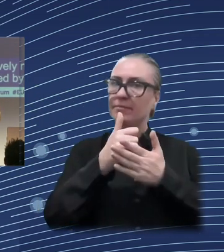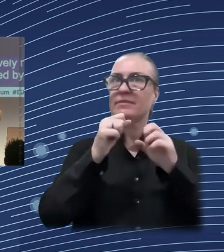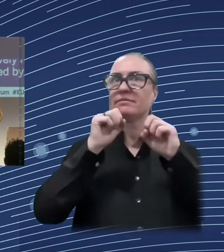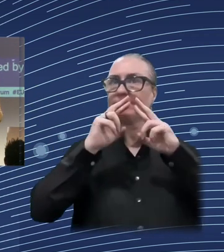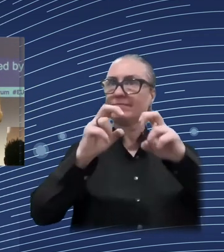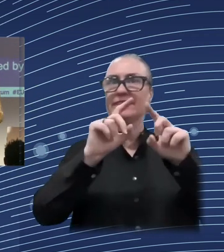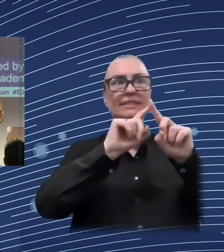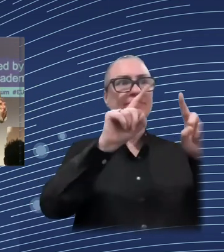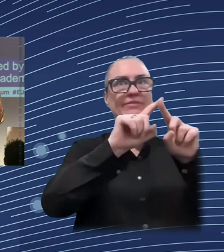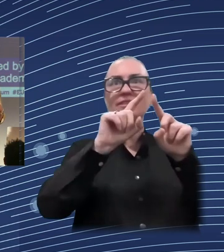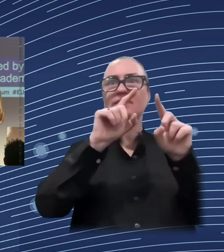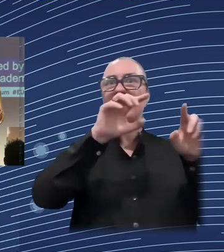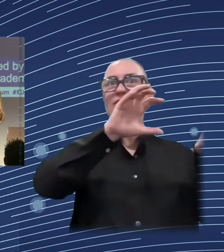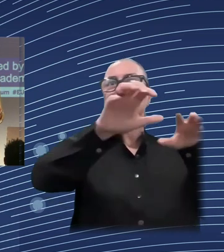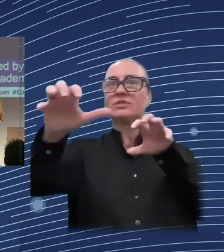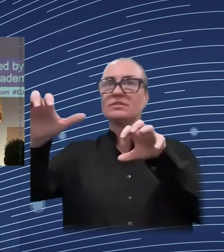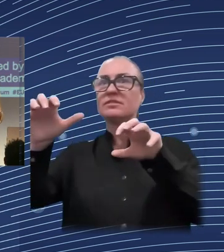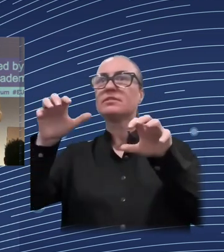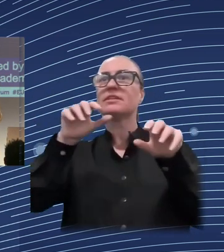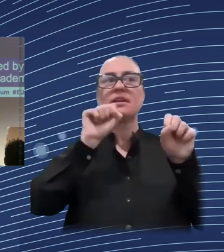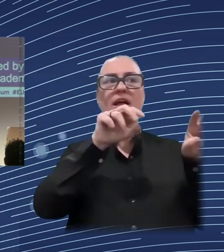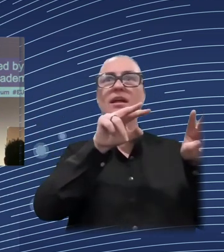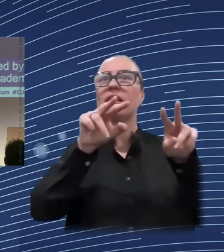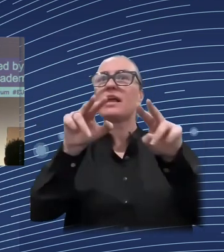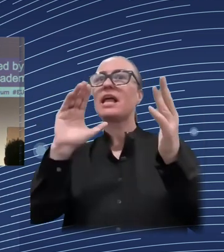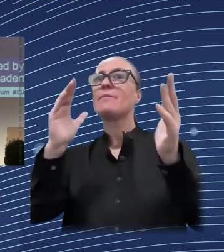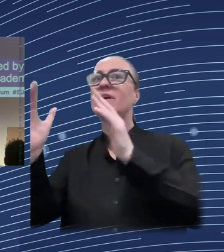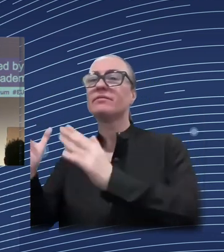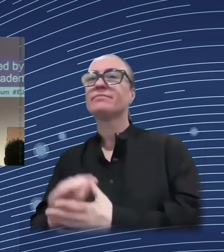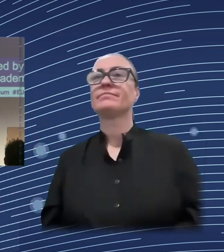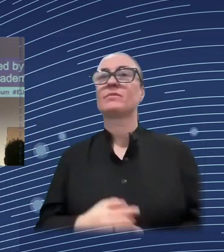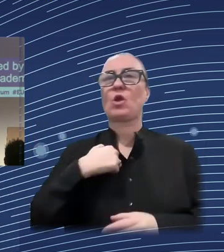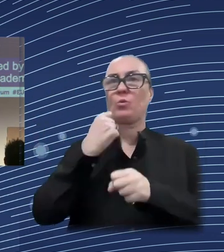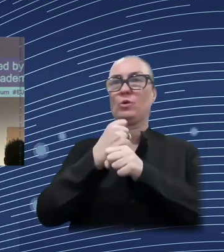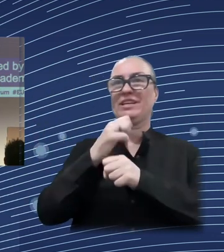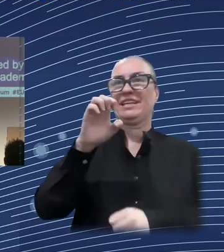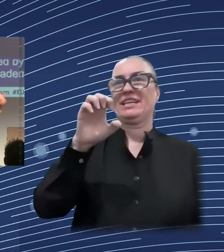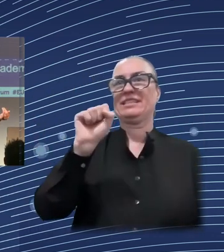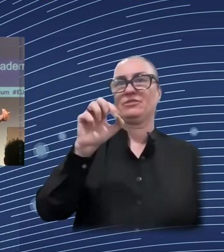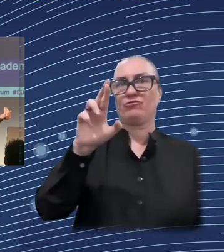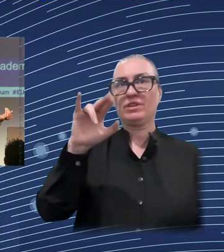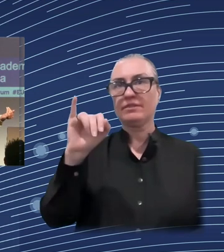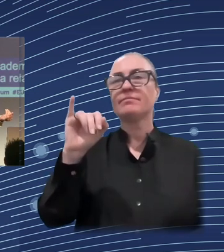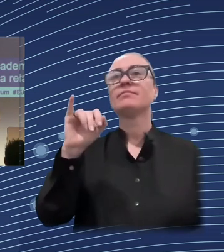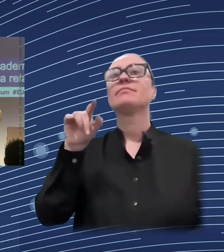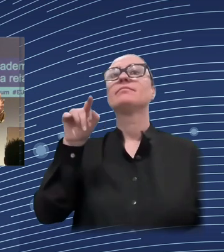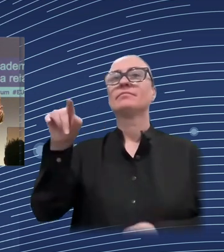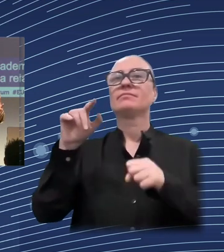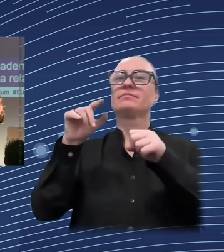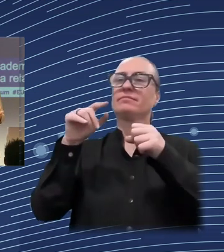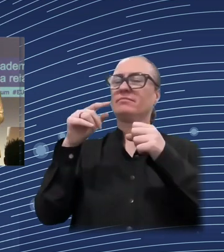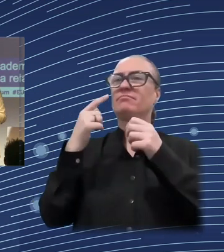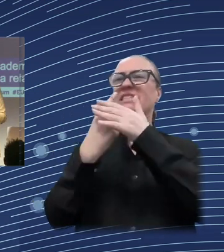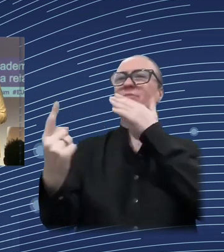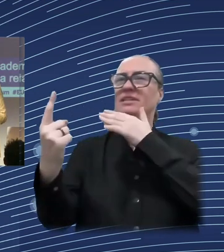research. So in Ireland, we have this sort of relationship, if you like, very much based on trust where we provide the model and they